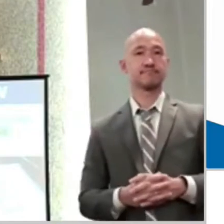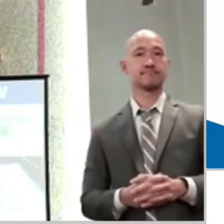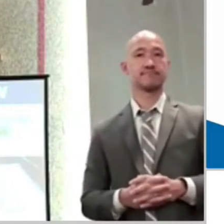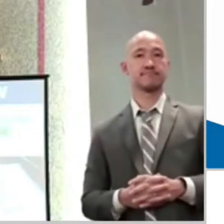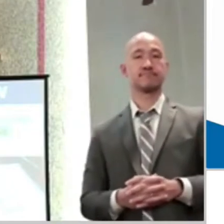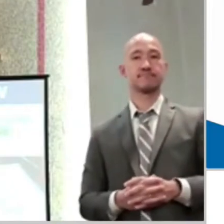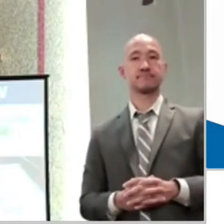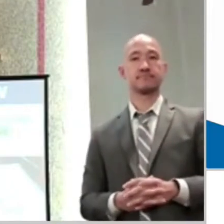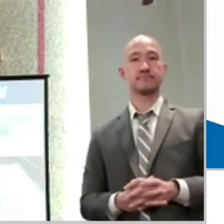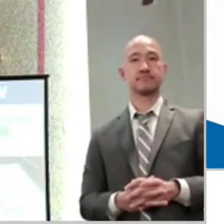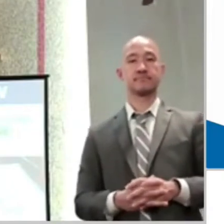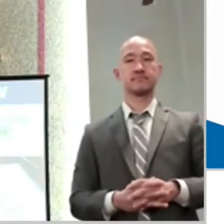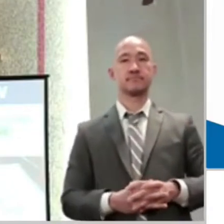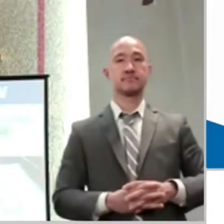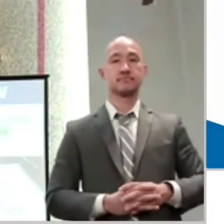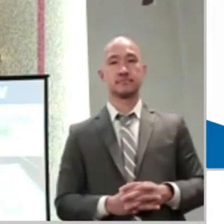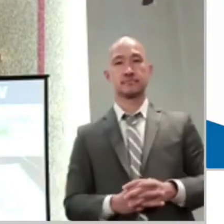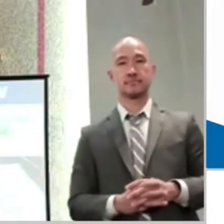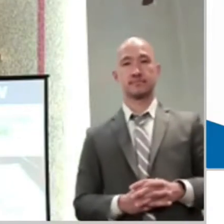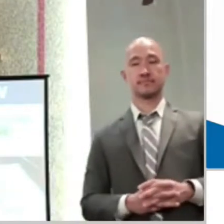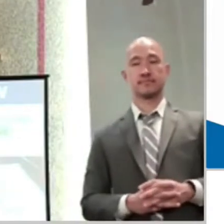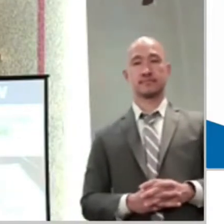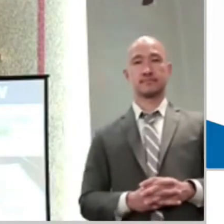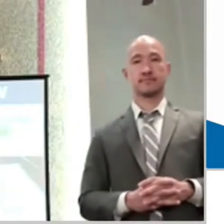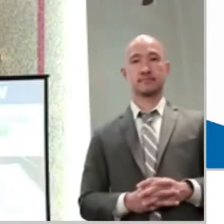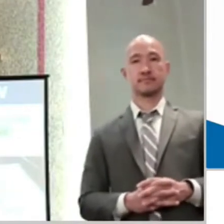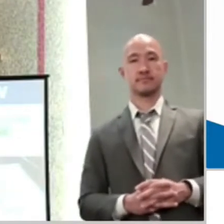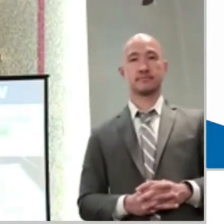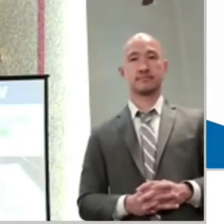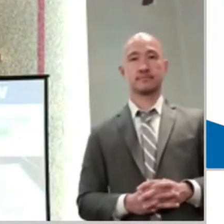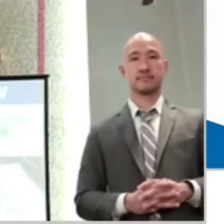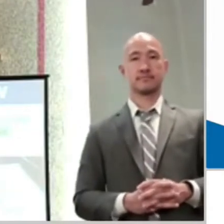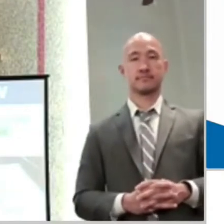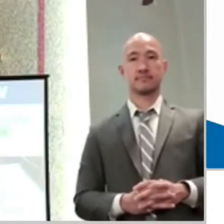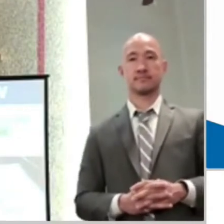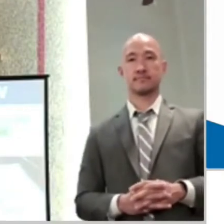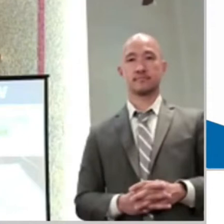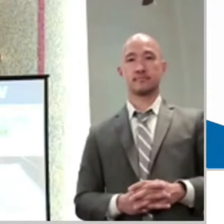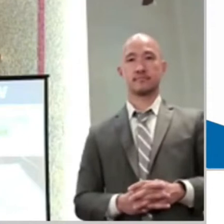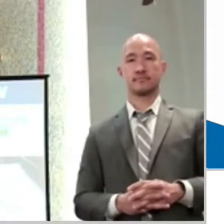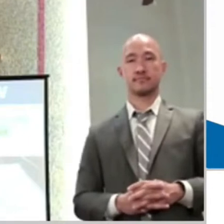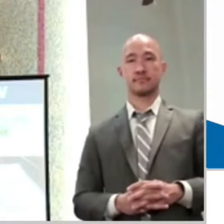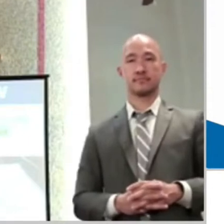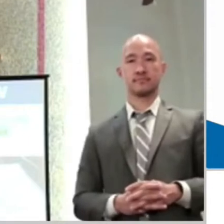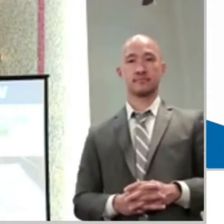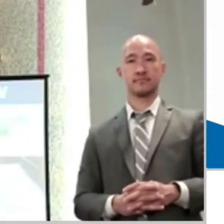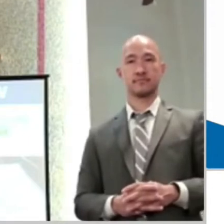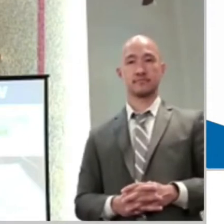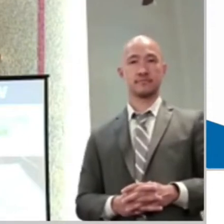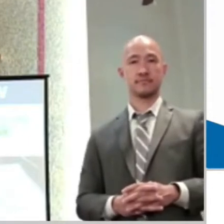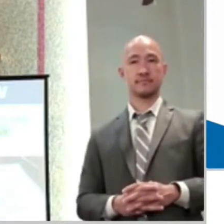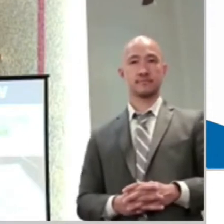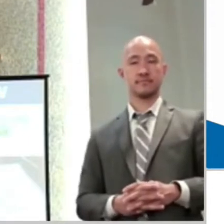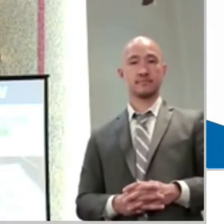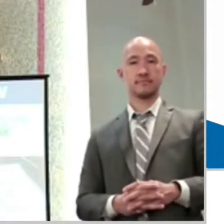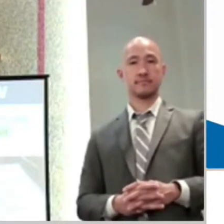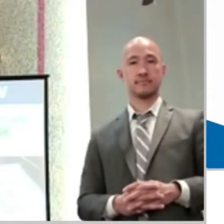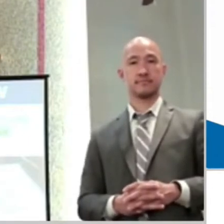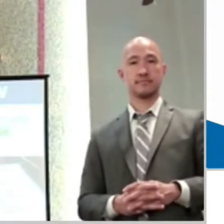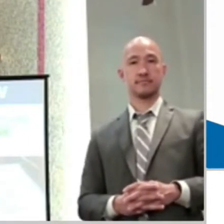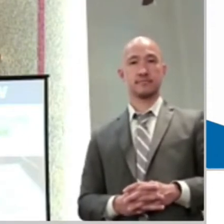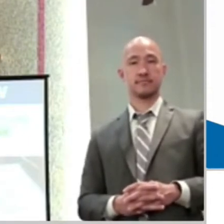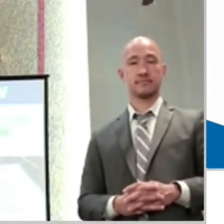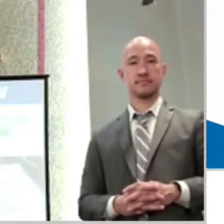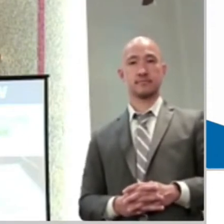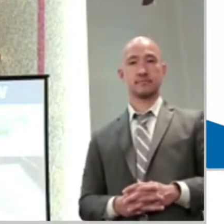focused. That's why I do them. But if I do them just in an expectation to have God do something for me, then I'm deceived. That's not